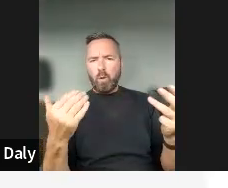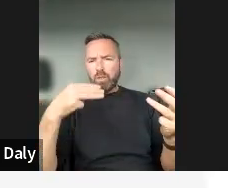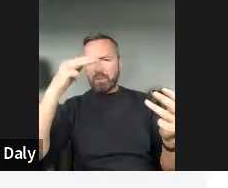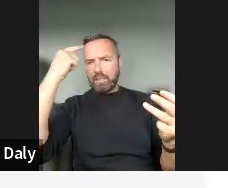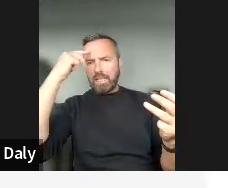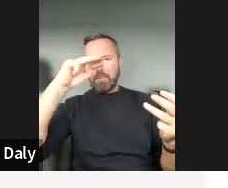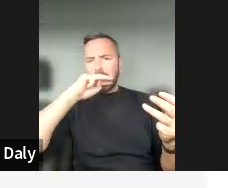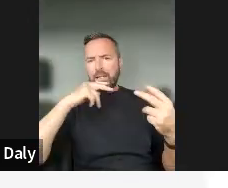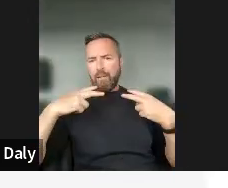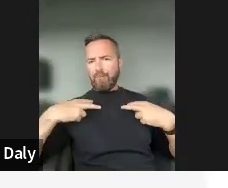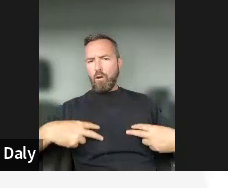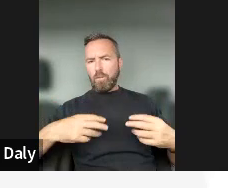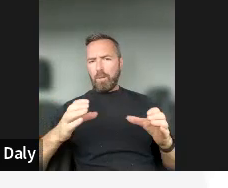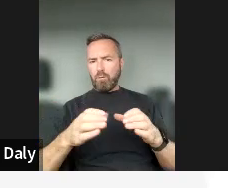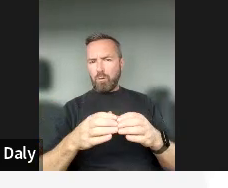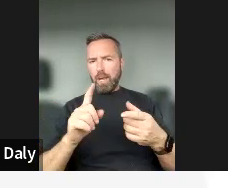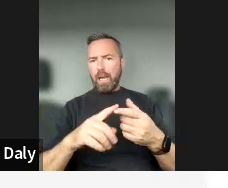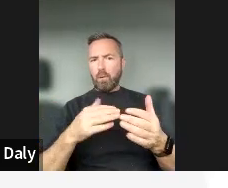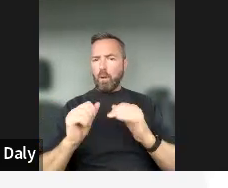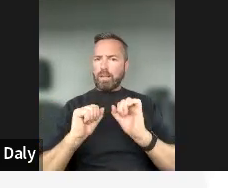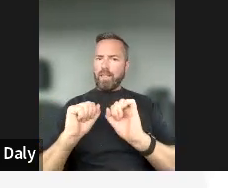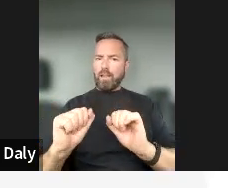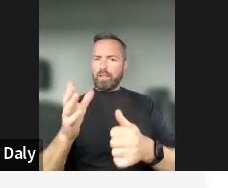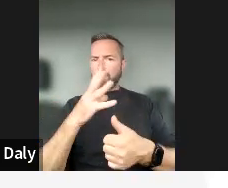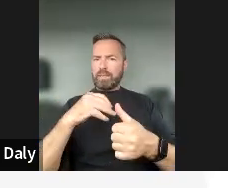are the vulnerabilities of this specific target group?